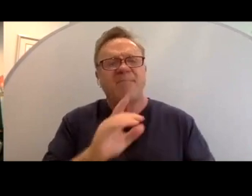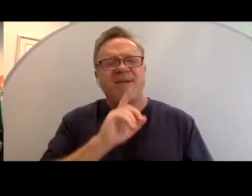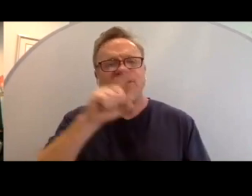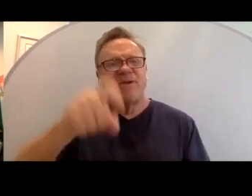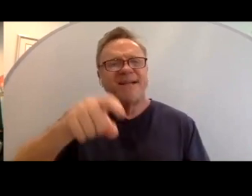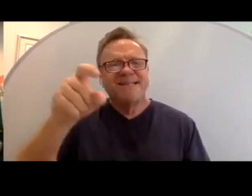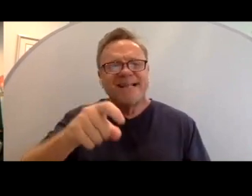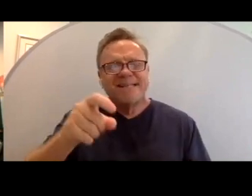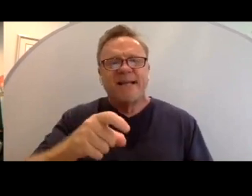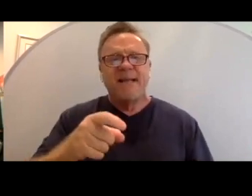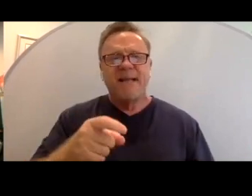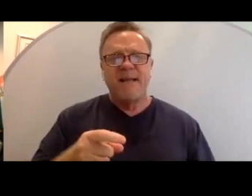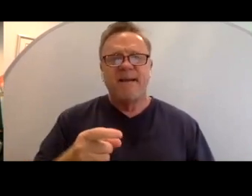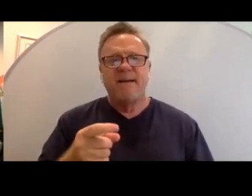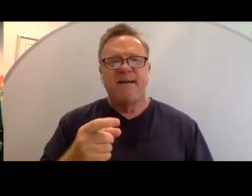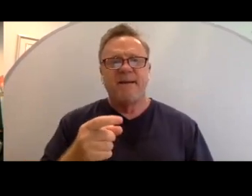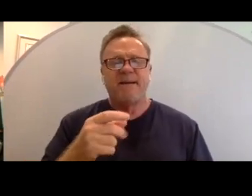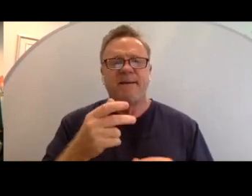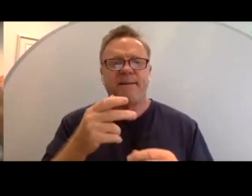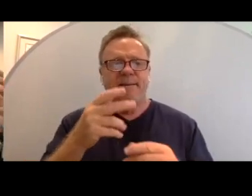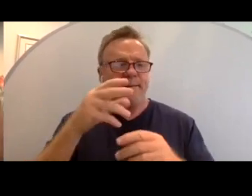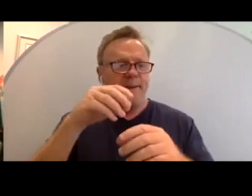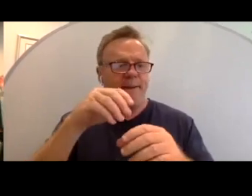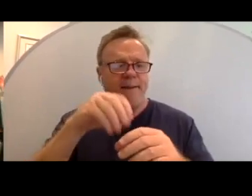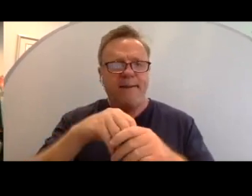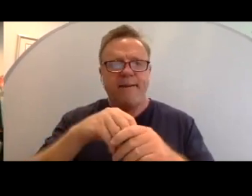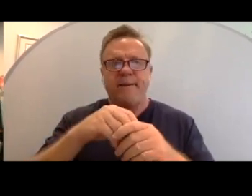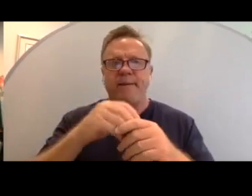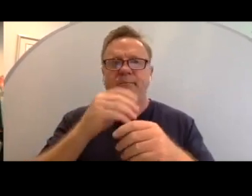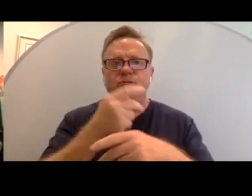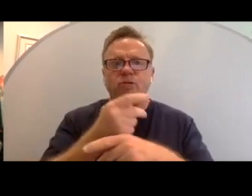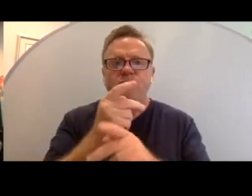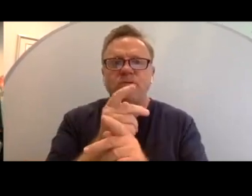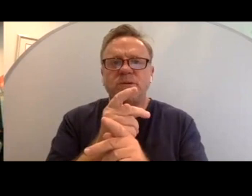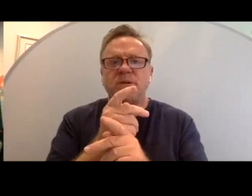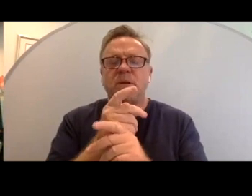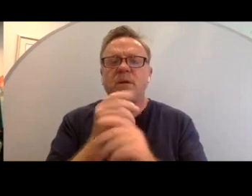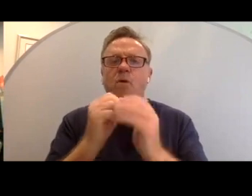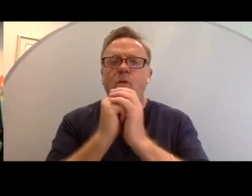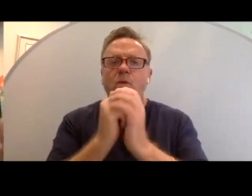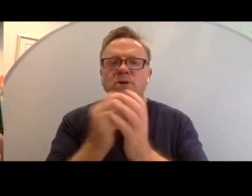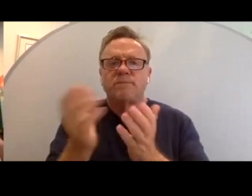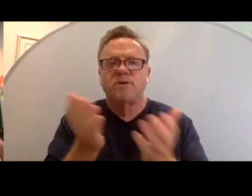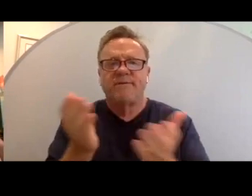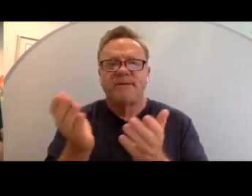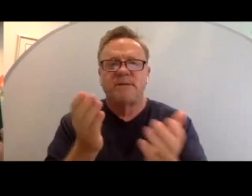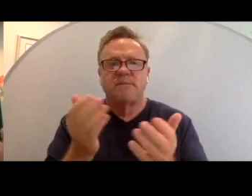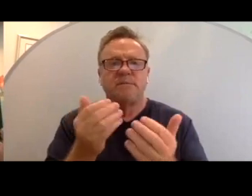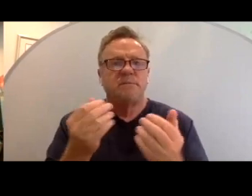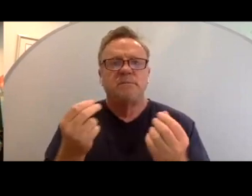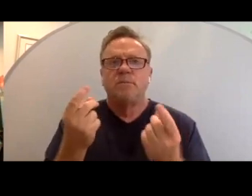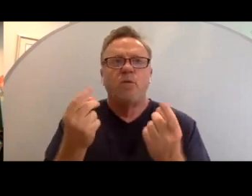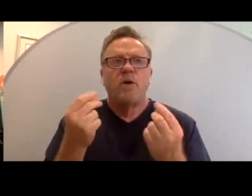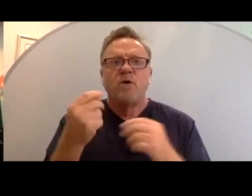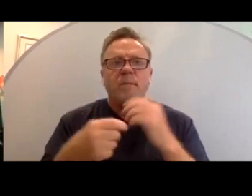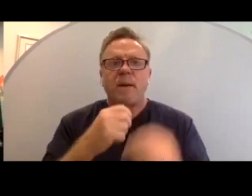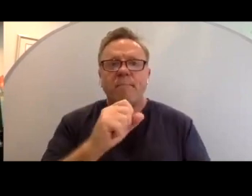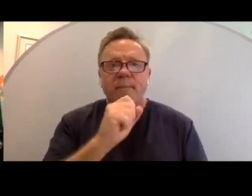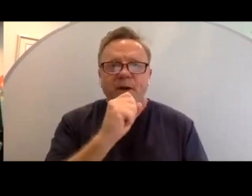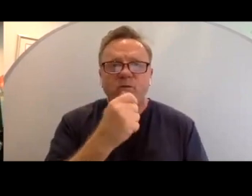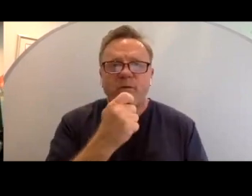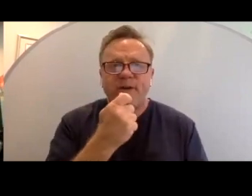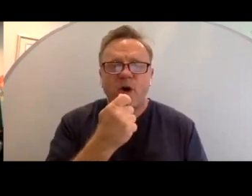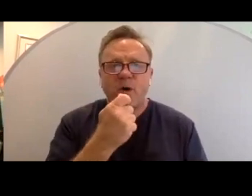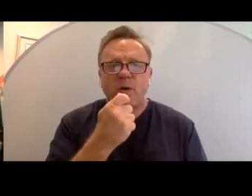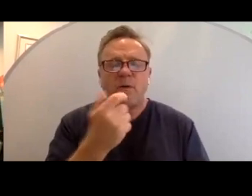in producing worship services. What do you do about a microphone? What